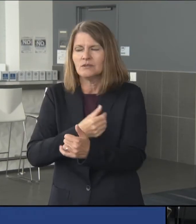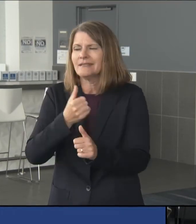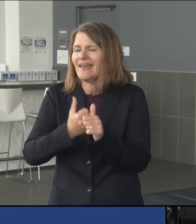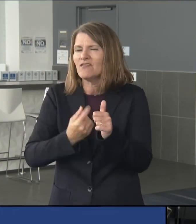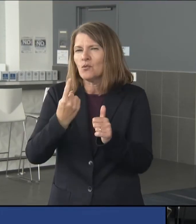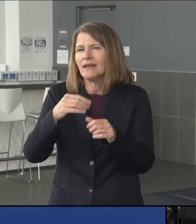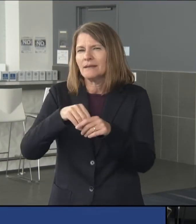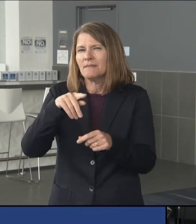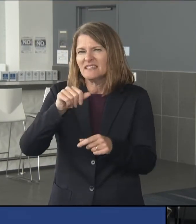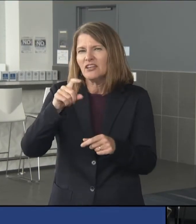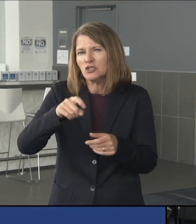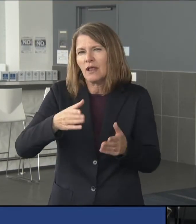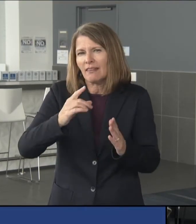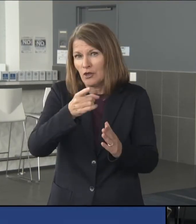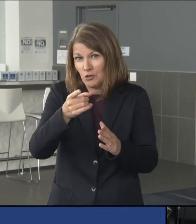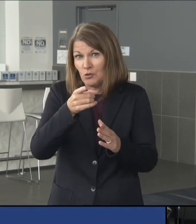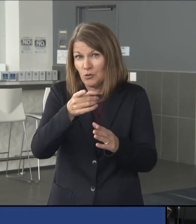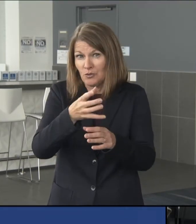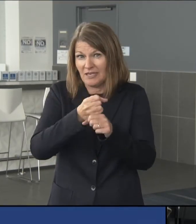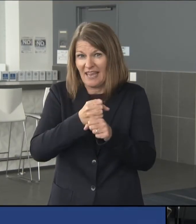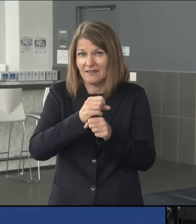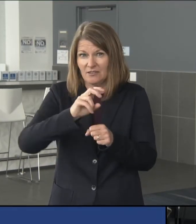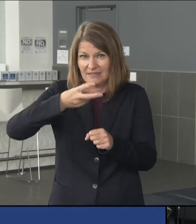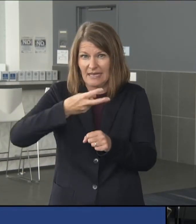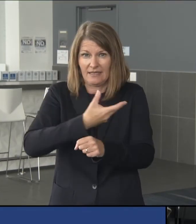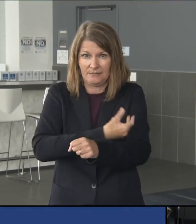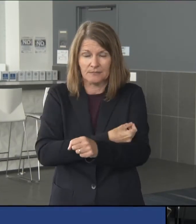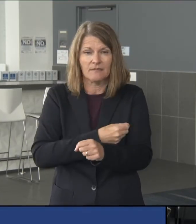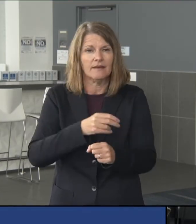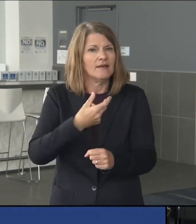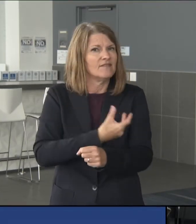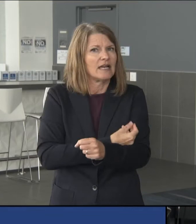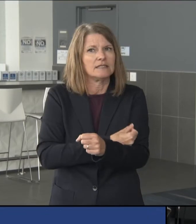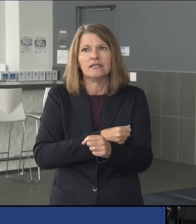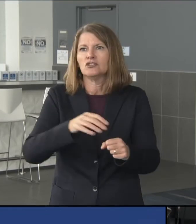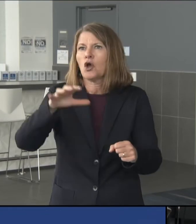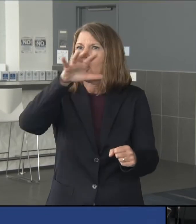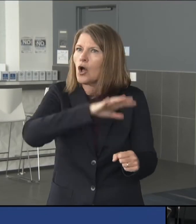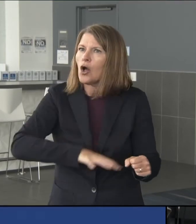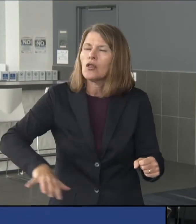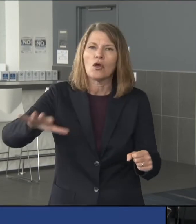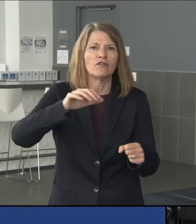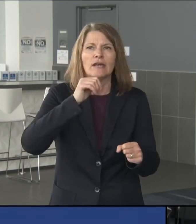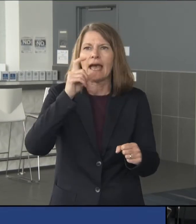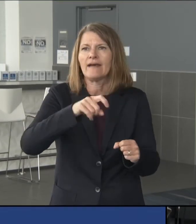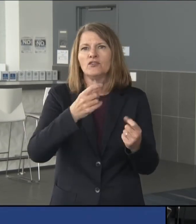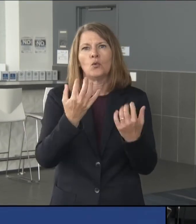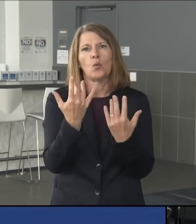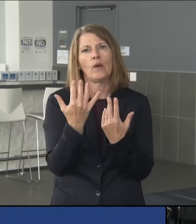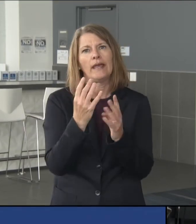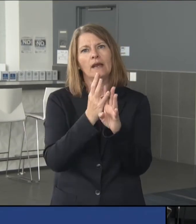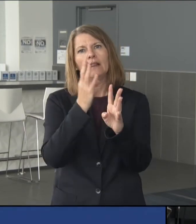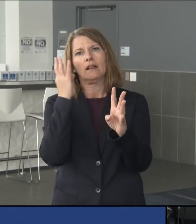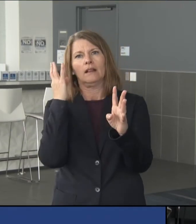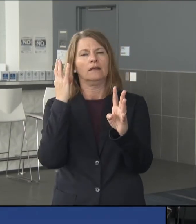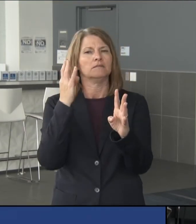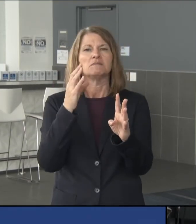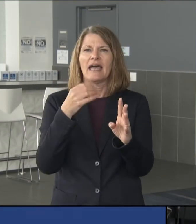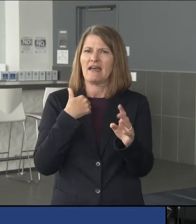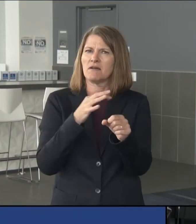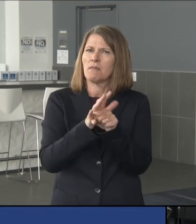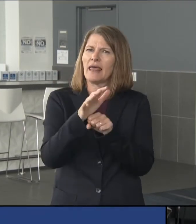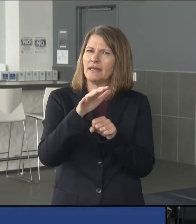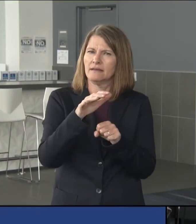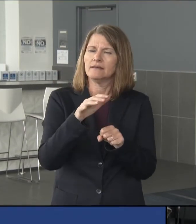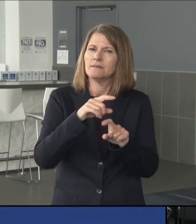you to get that. Vaccines are widely available. You don't have to wait in line anymore. Supply is not the issue. But